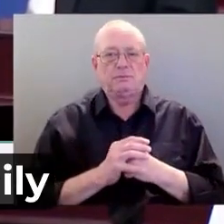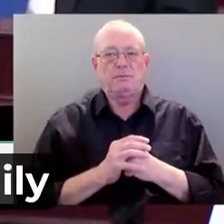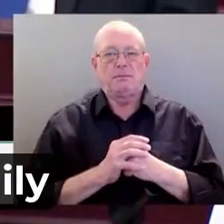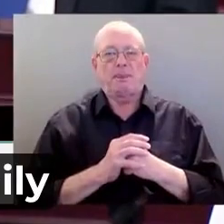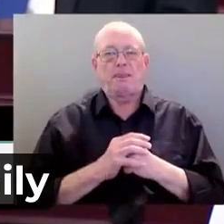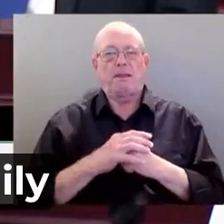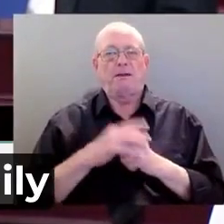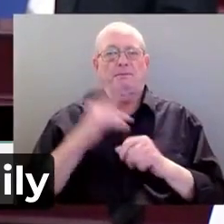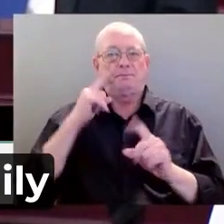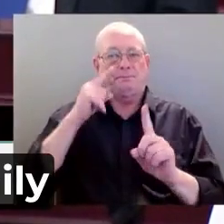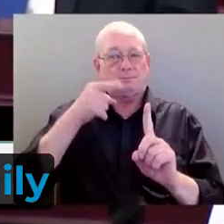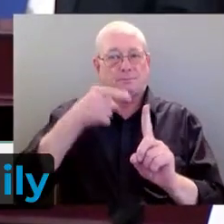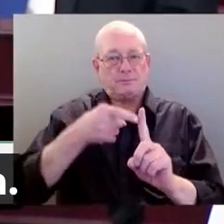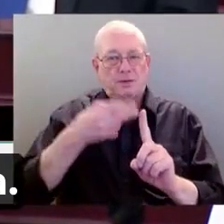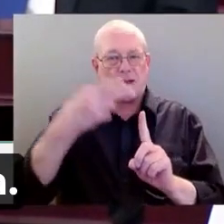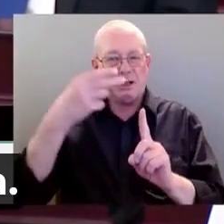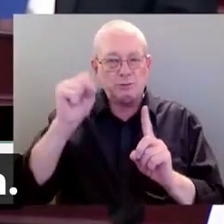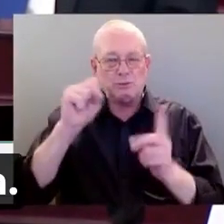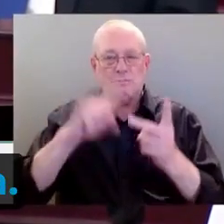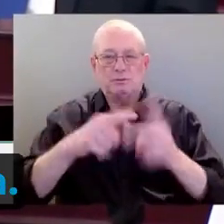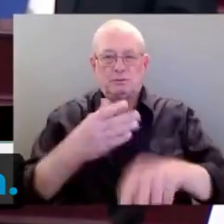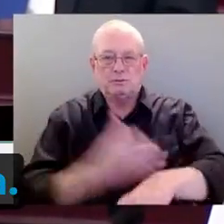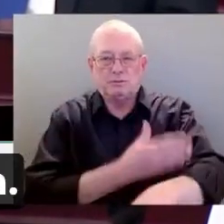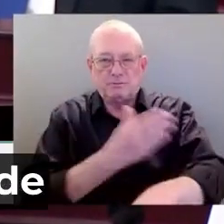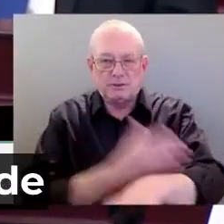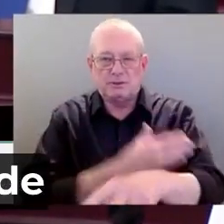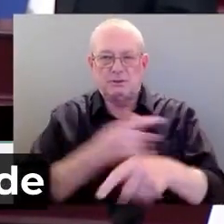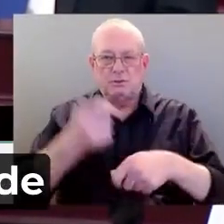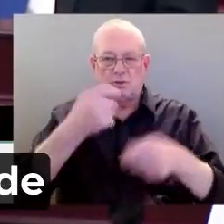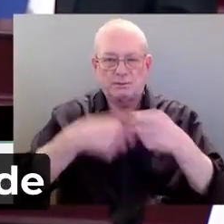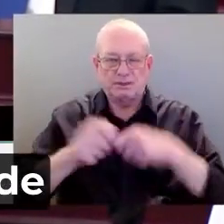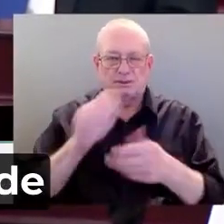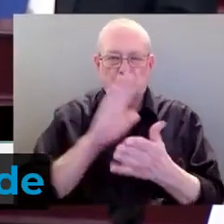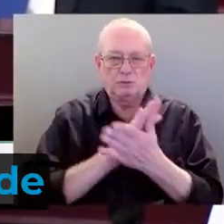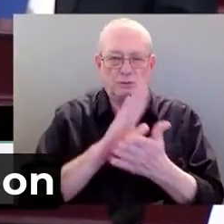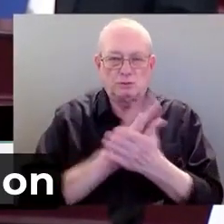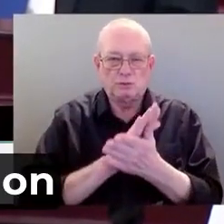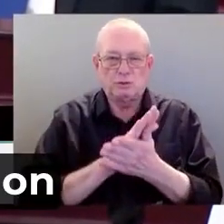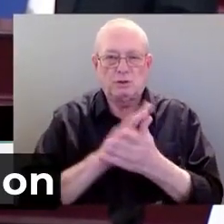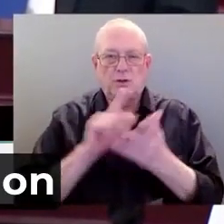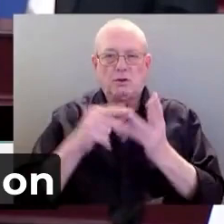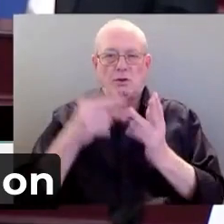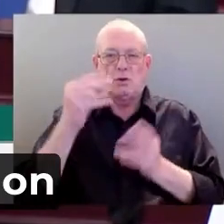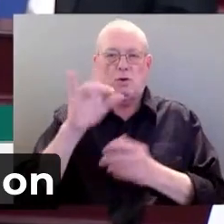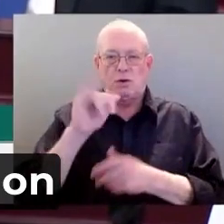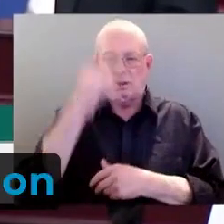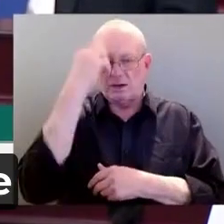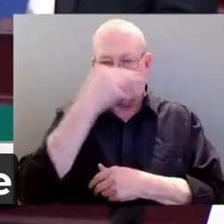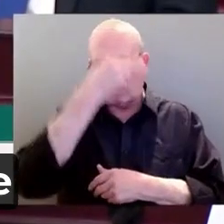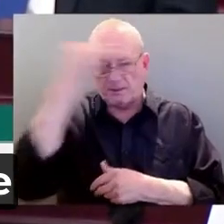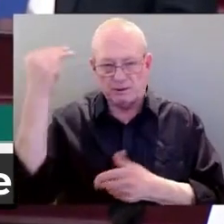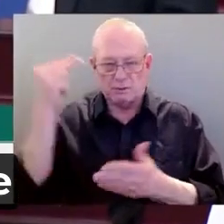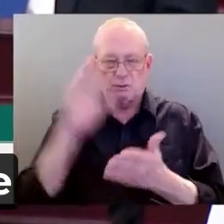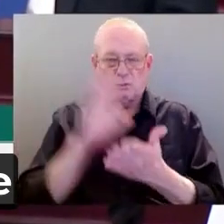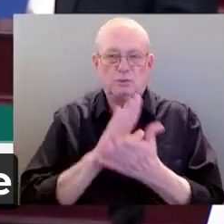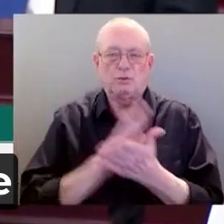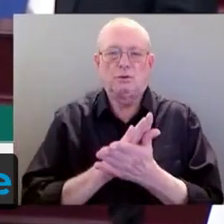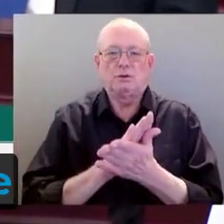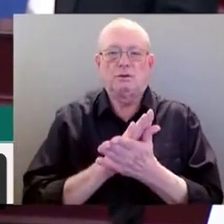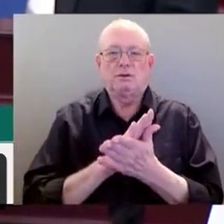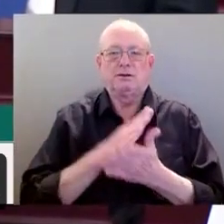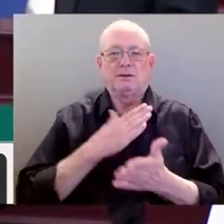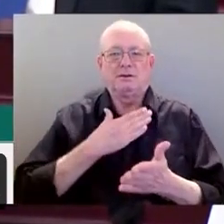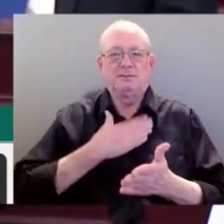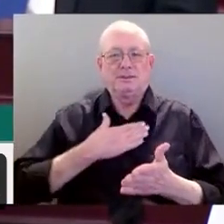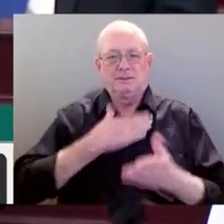modernization, the Holy Family Catholic School in Wisetna, can the same Minister provide updates for my constituents on the progress of these